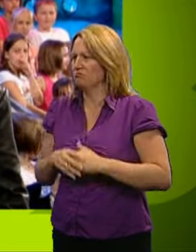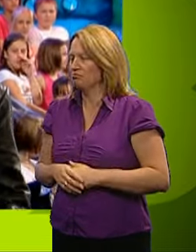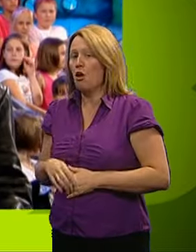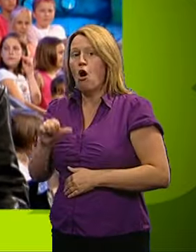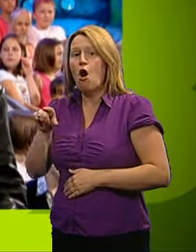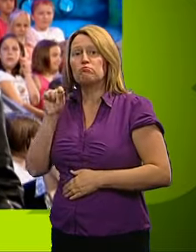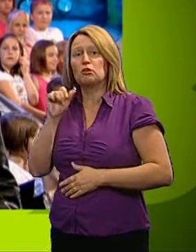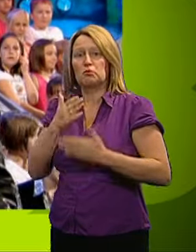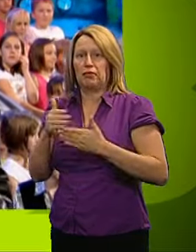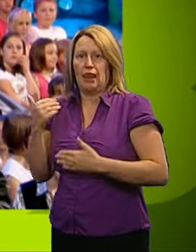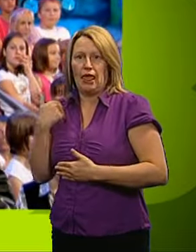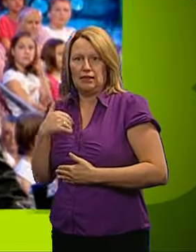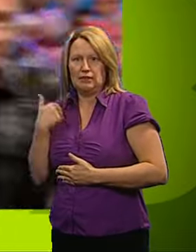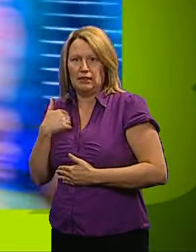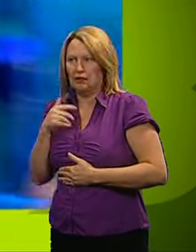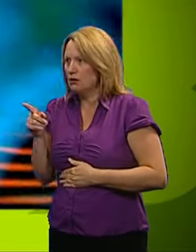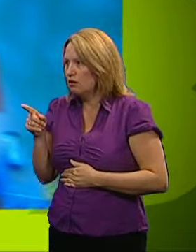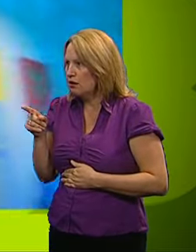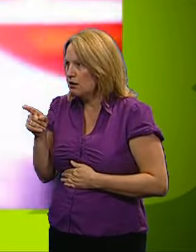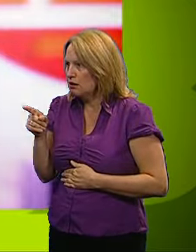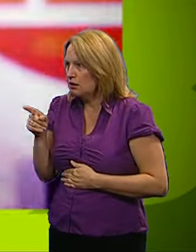best option would be this lady. It is Ninja Nan.